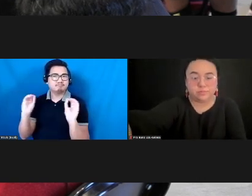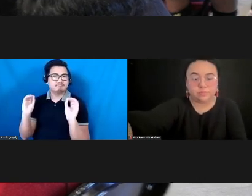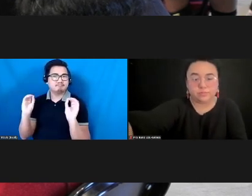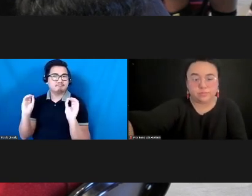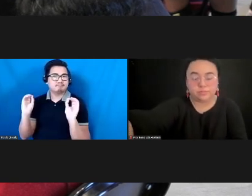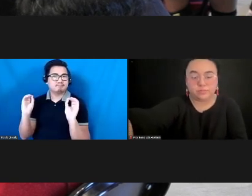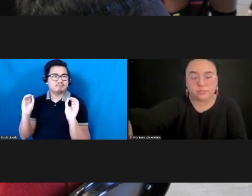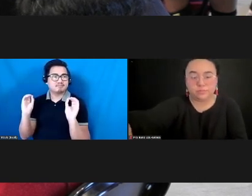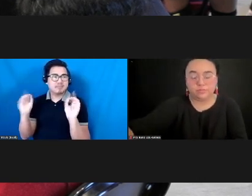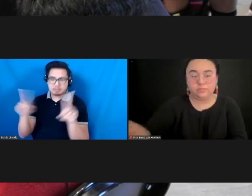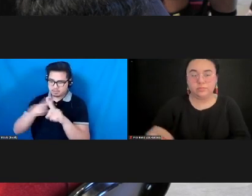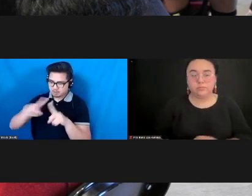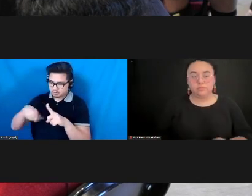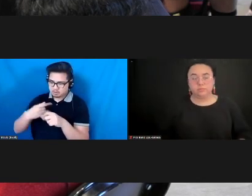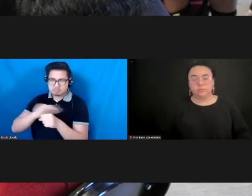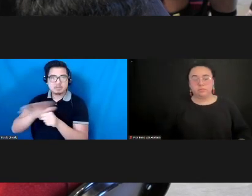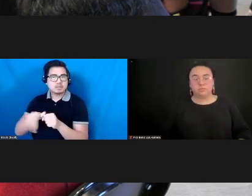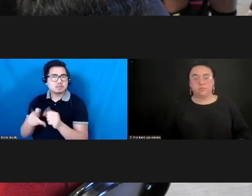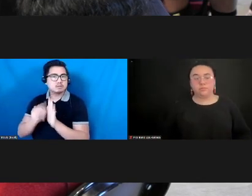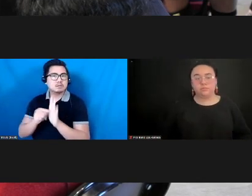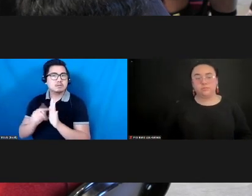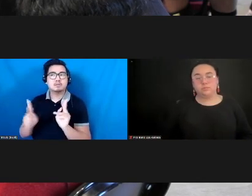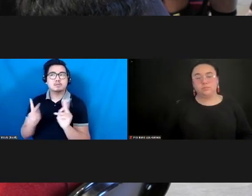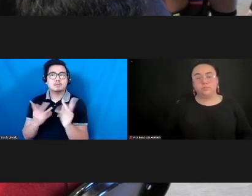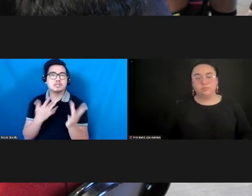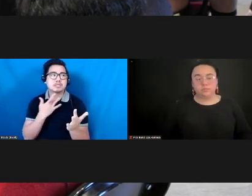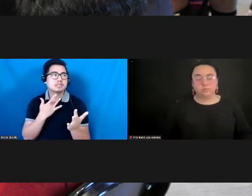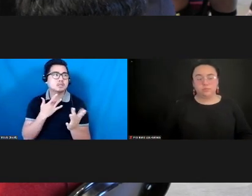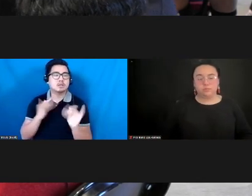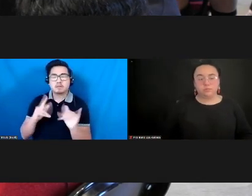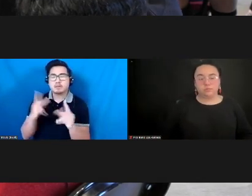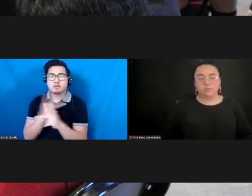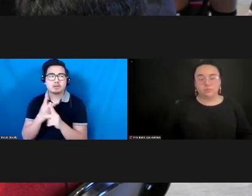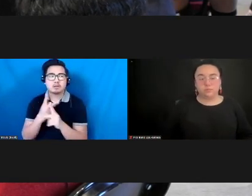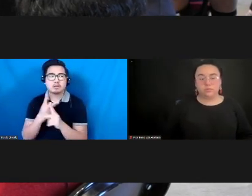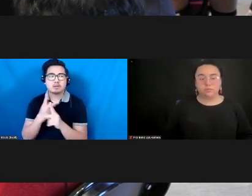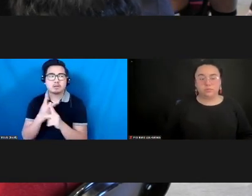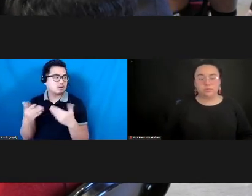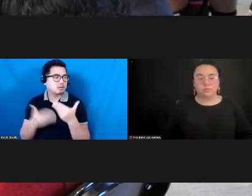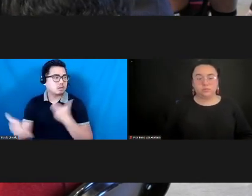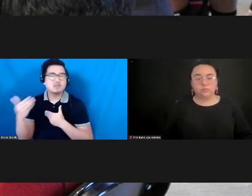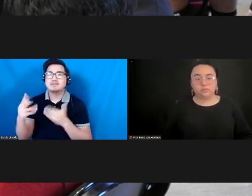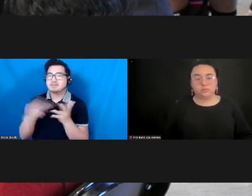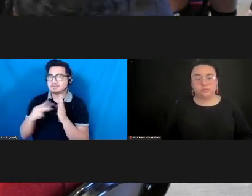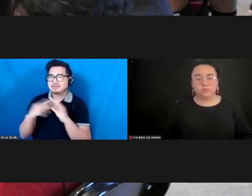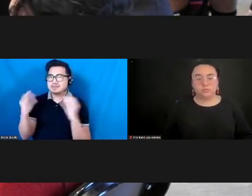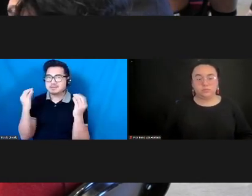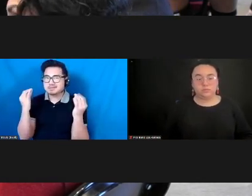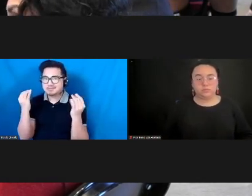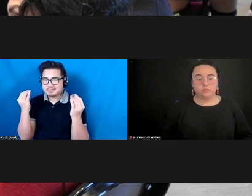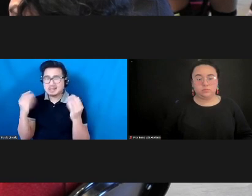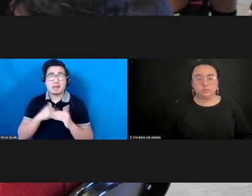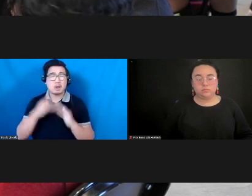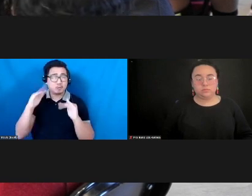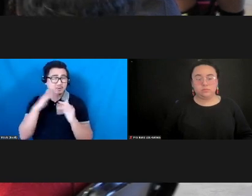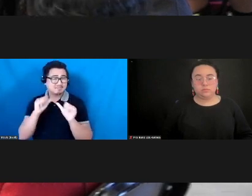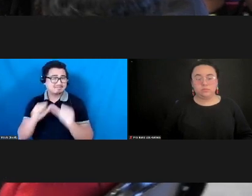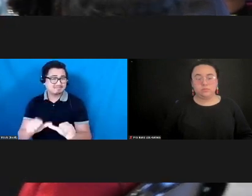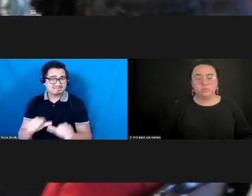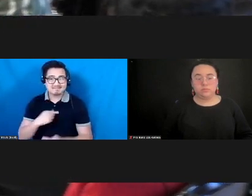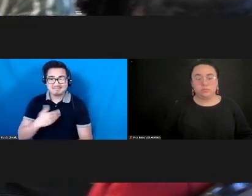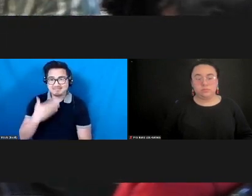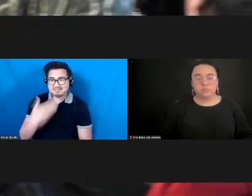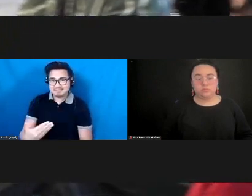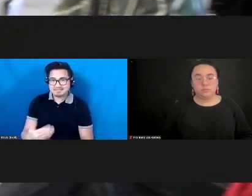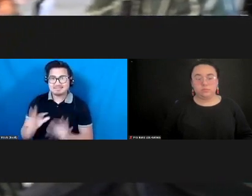of this is what's coming next and this is what's coming next. So I hope that's something that will continue as well. Great. Thank you, Samora. Did